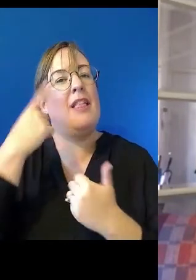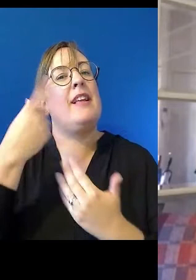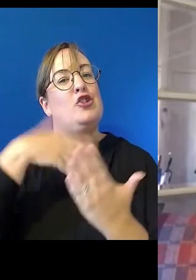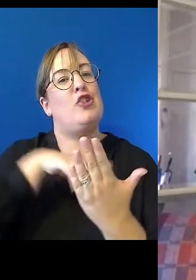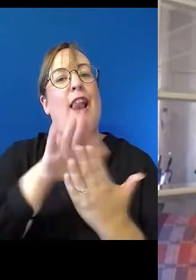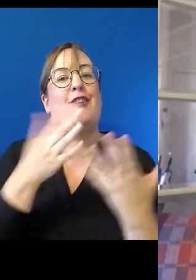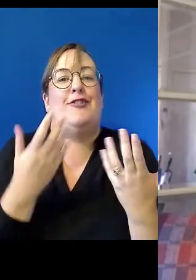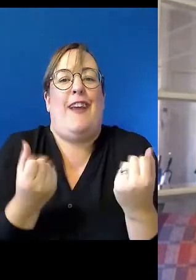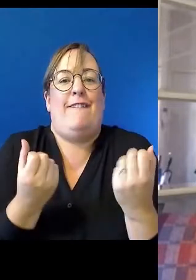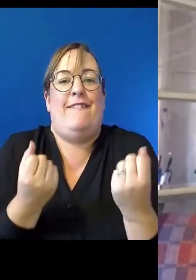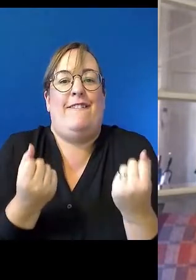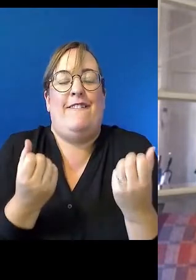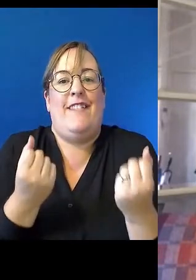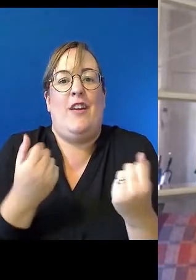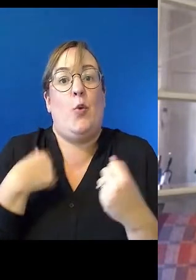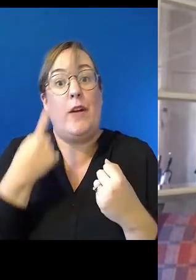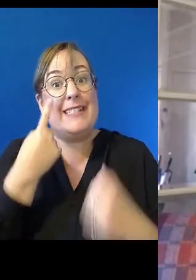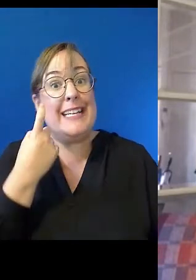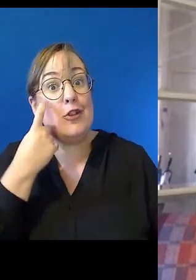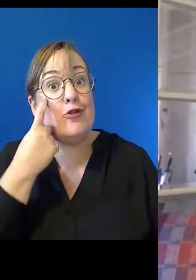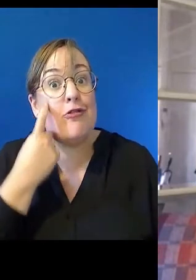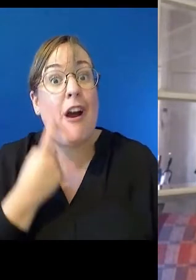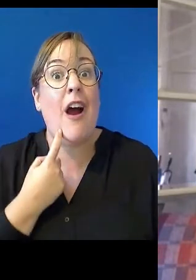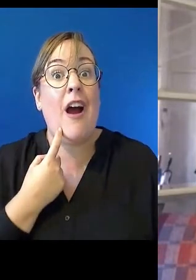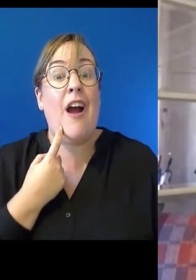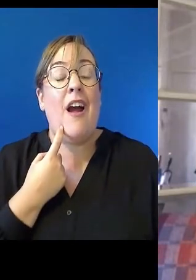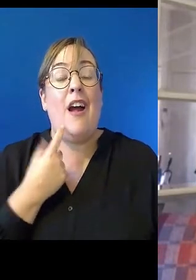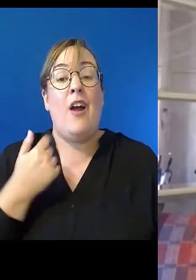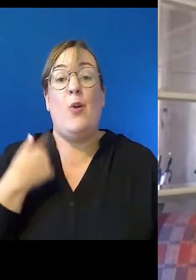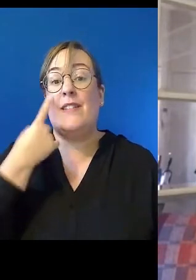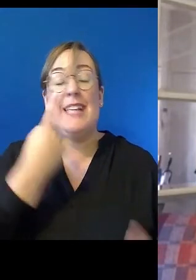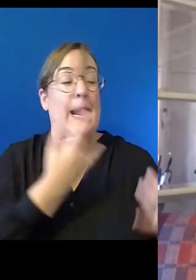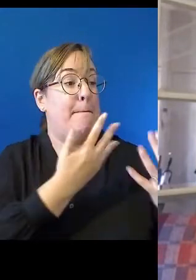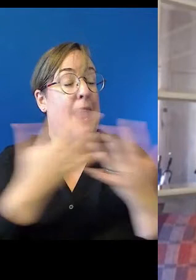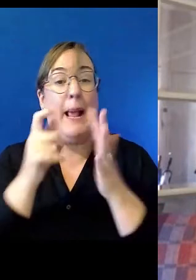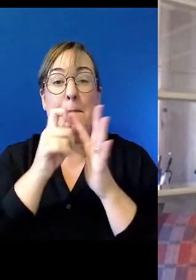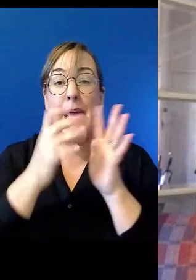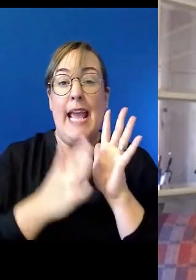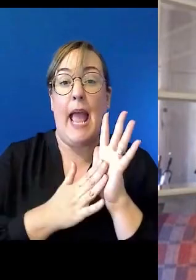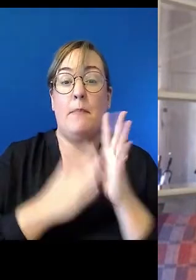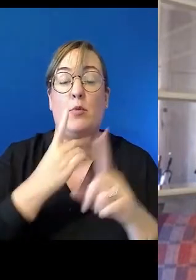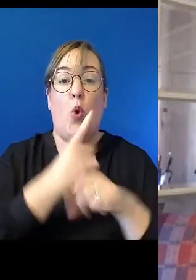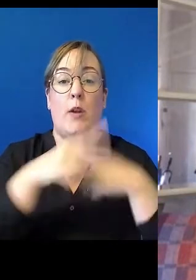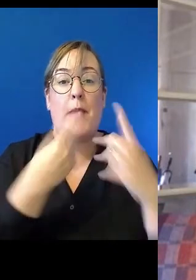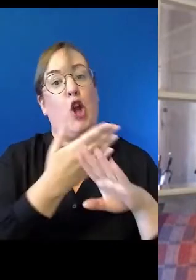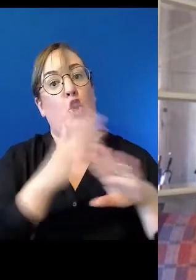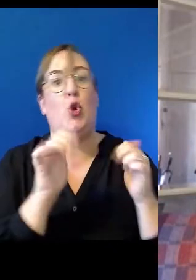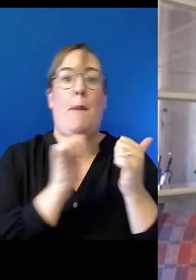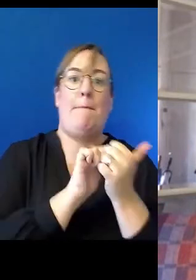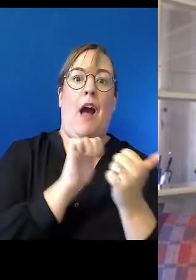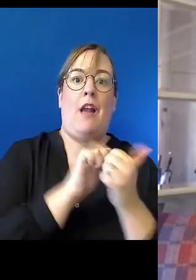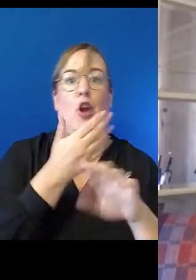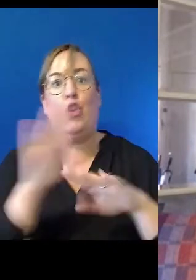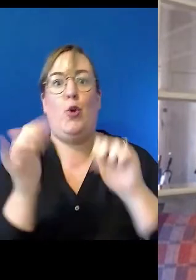many attempts, we've seen many Prime Ministers all talk about a new partnership, a new partnership. But